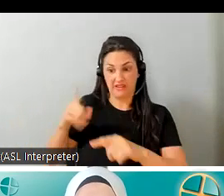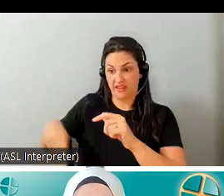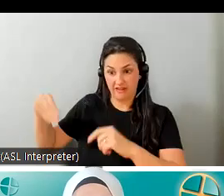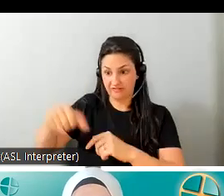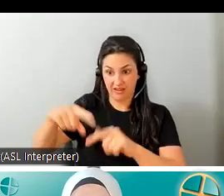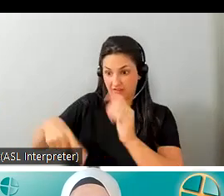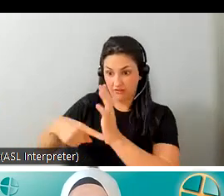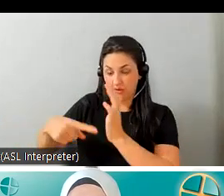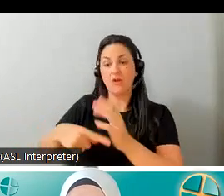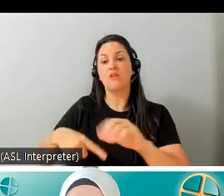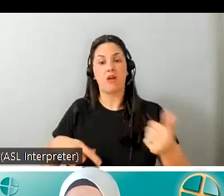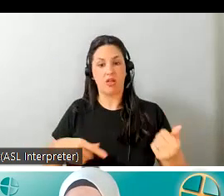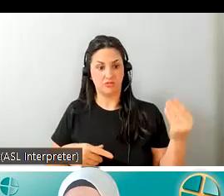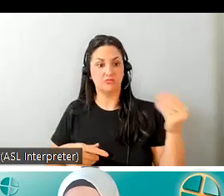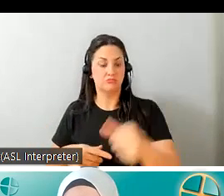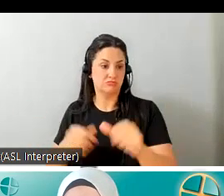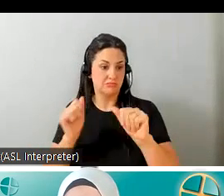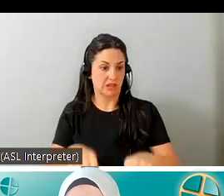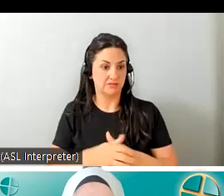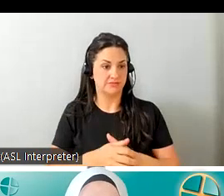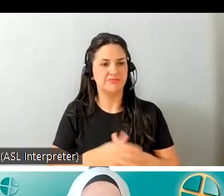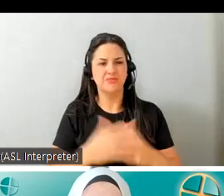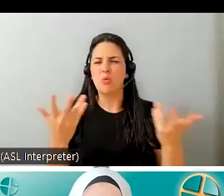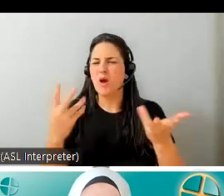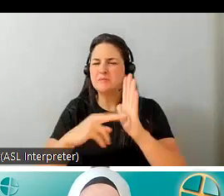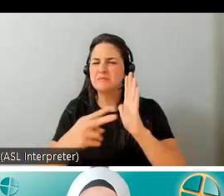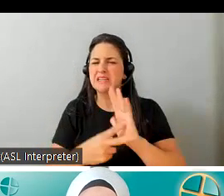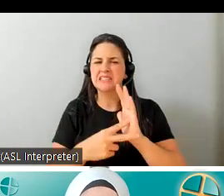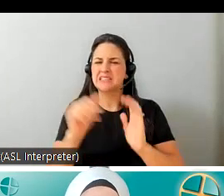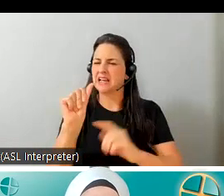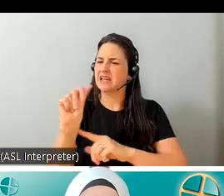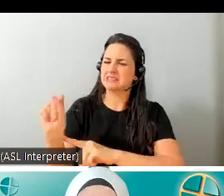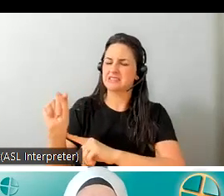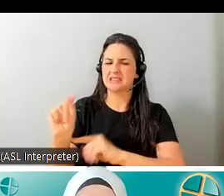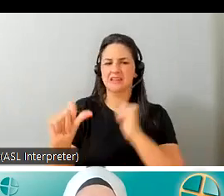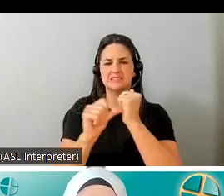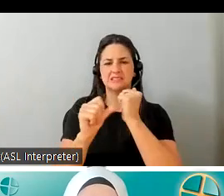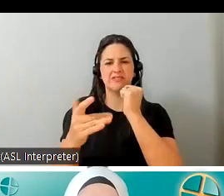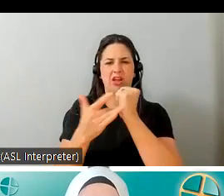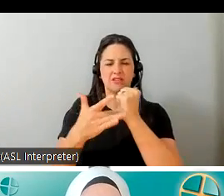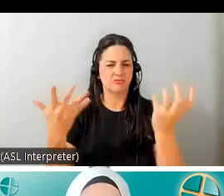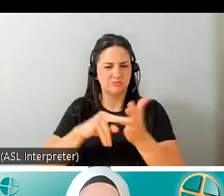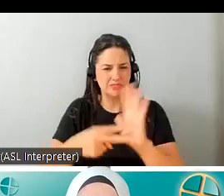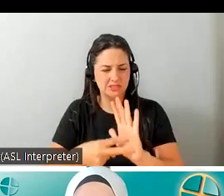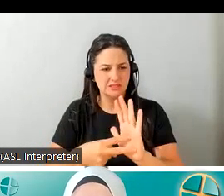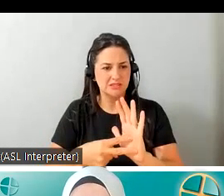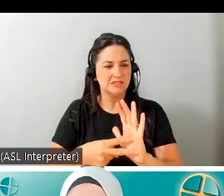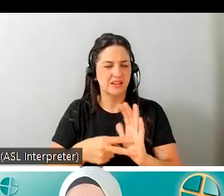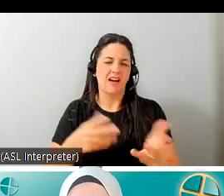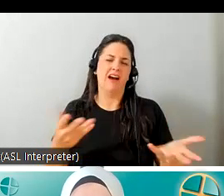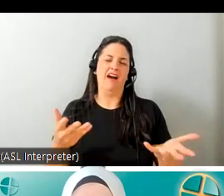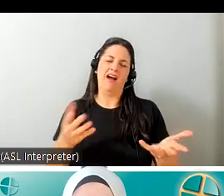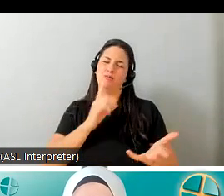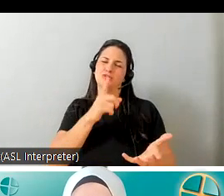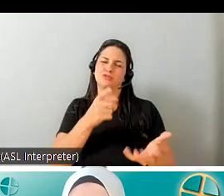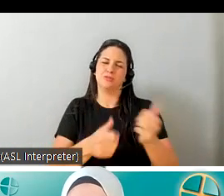so what is assistive technology um i know i can attest that majority of you already know what that is